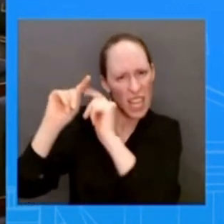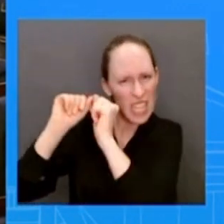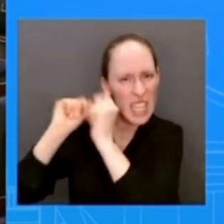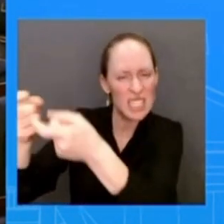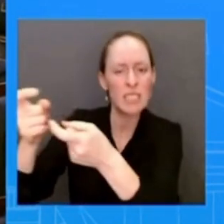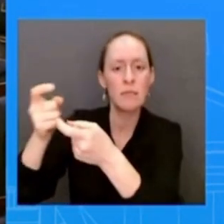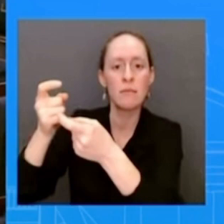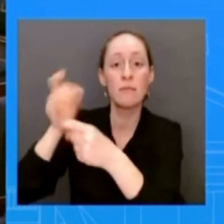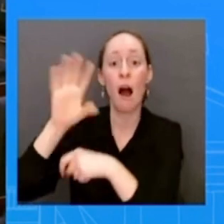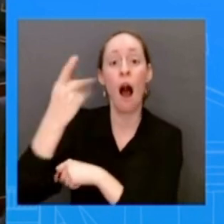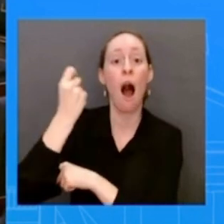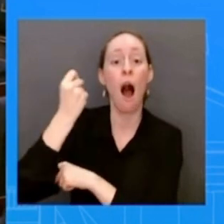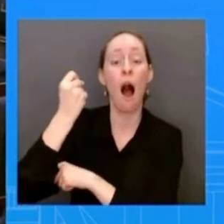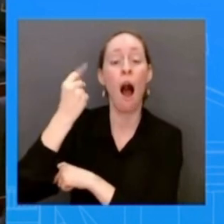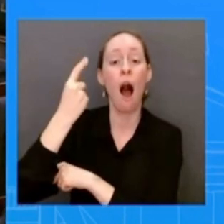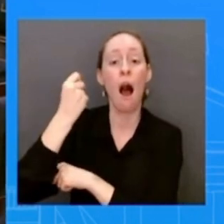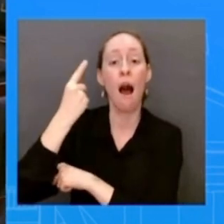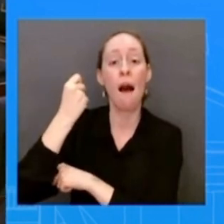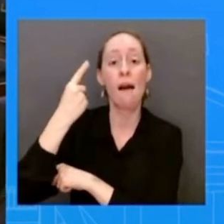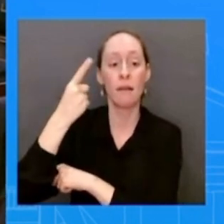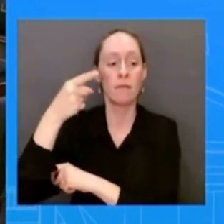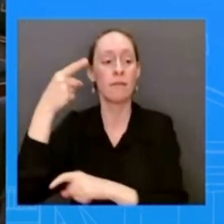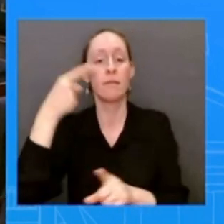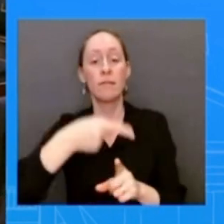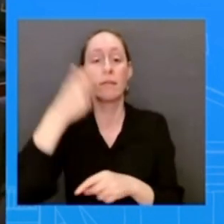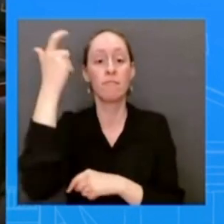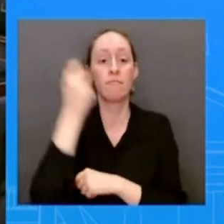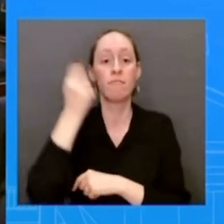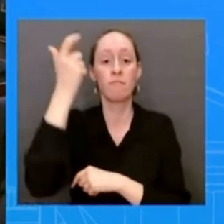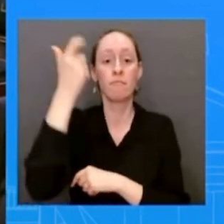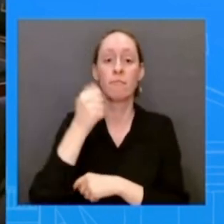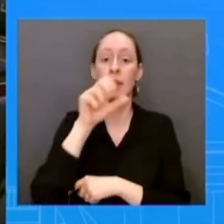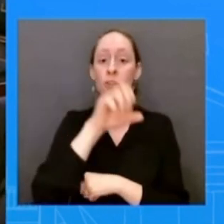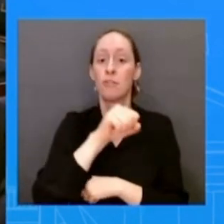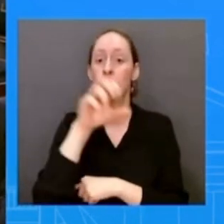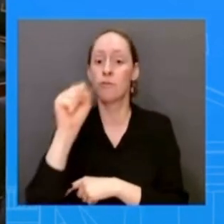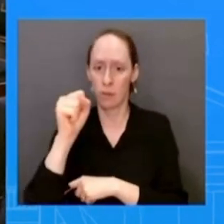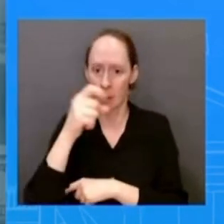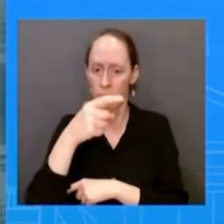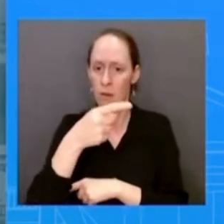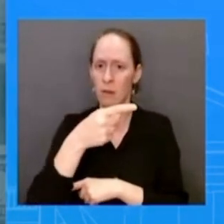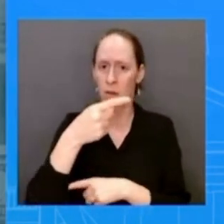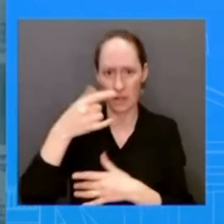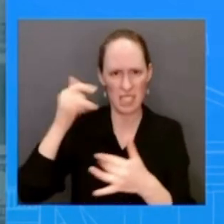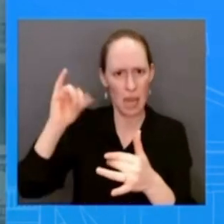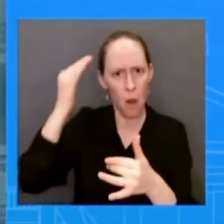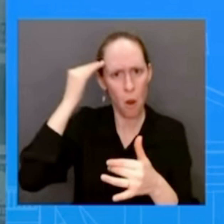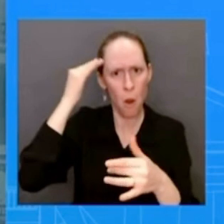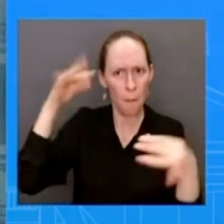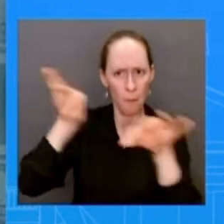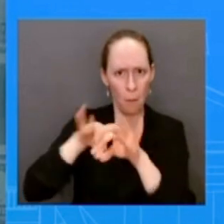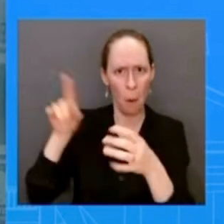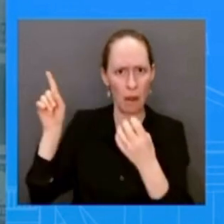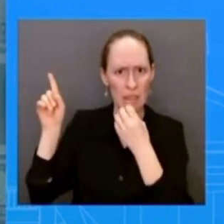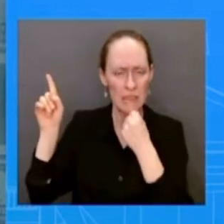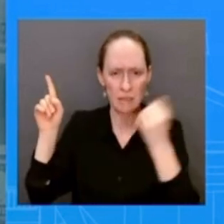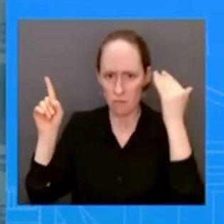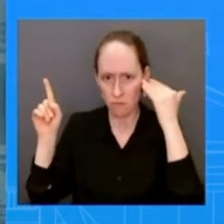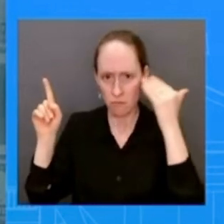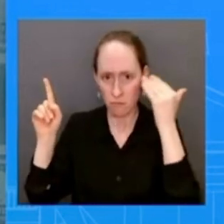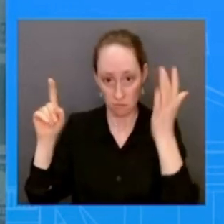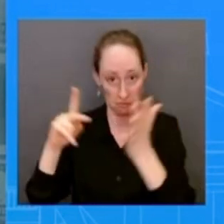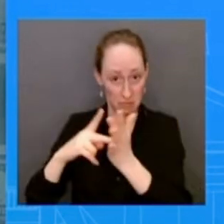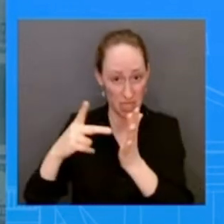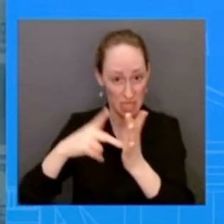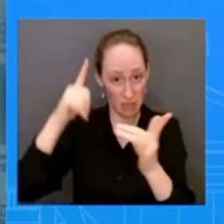economic plan that that we should see a similar increase in social security taxes so i'm not going to get into uh we shared medicare today